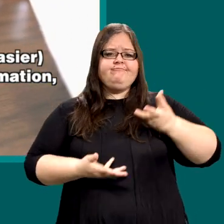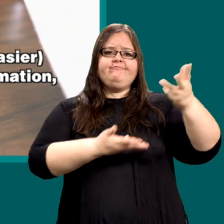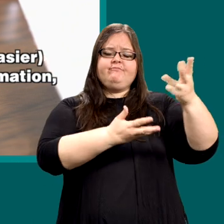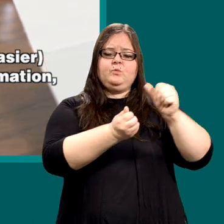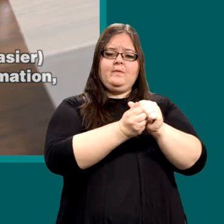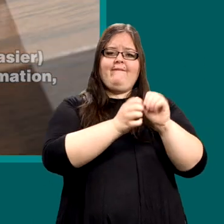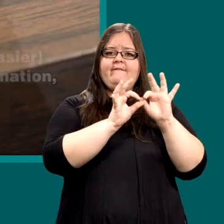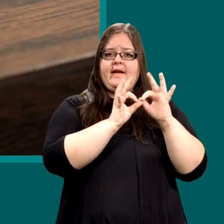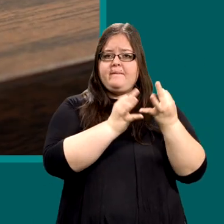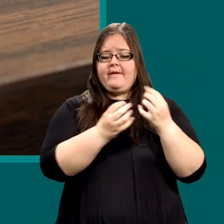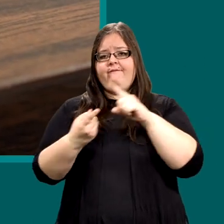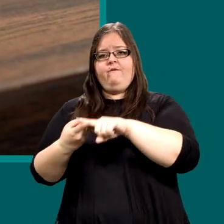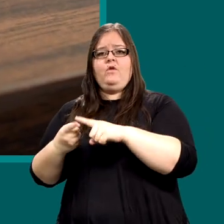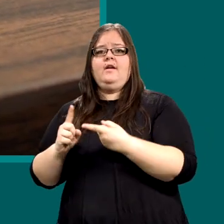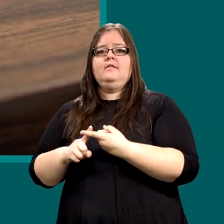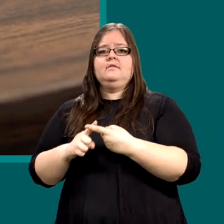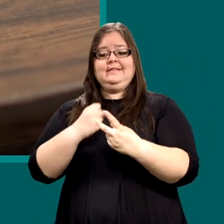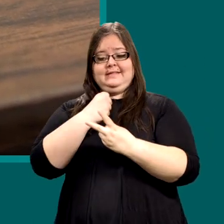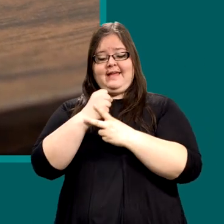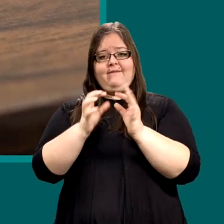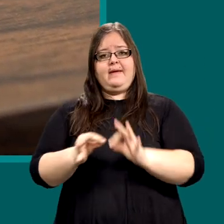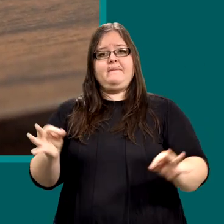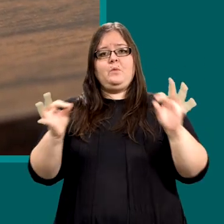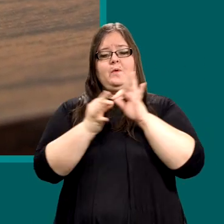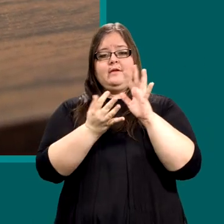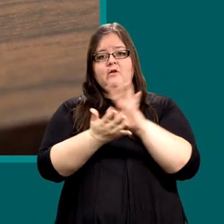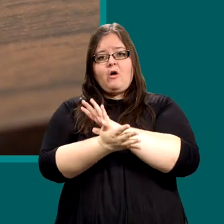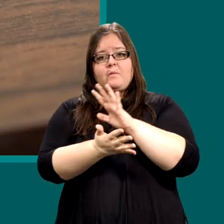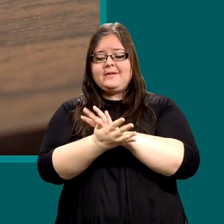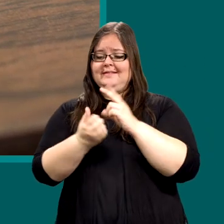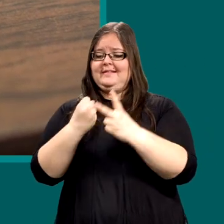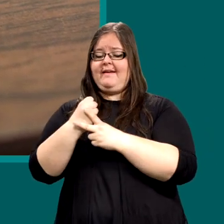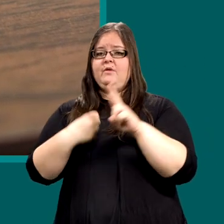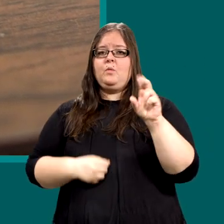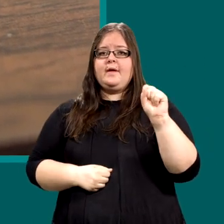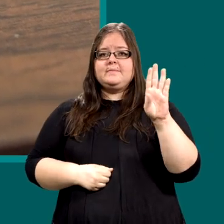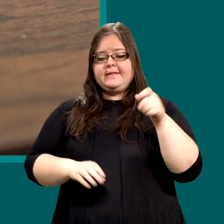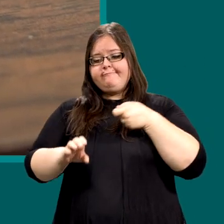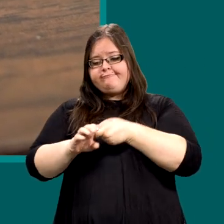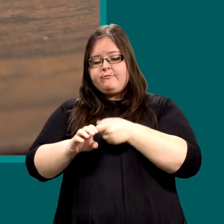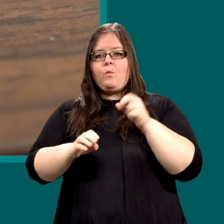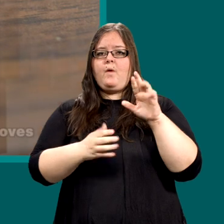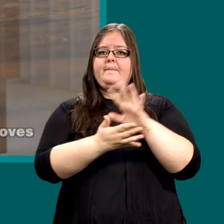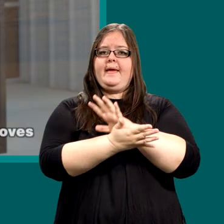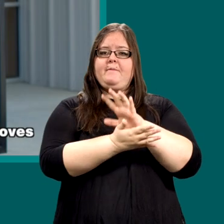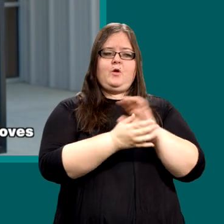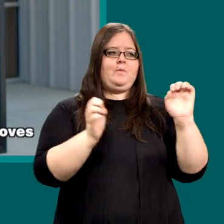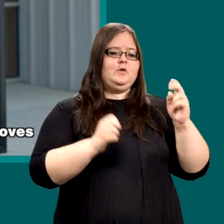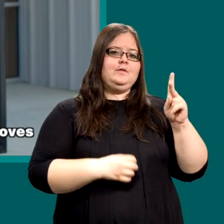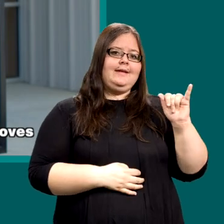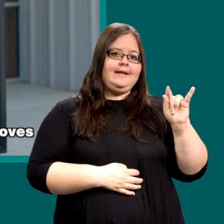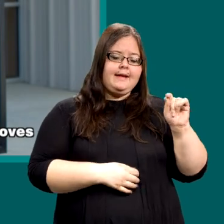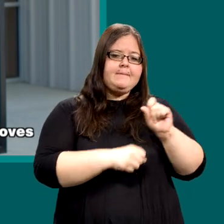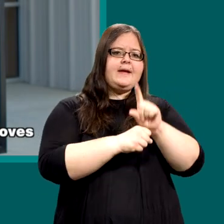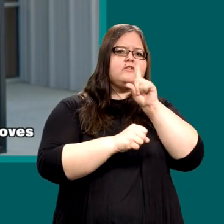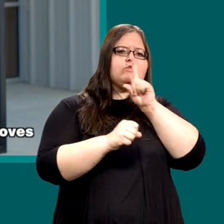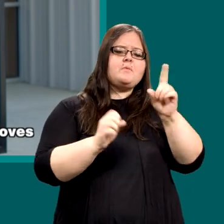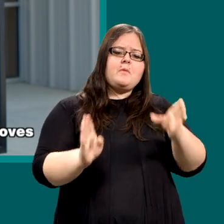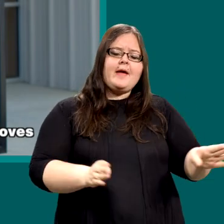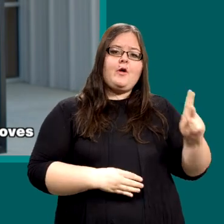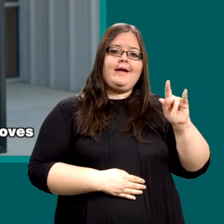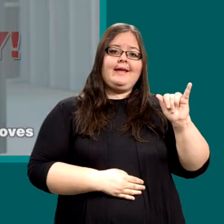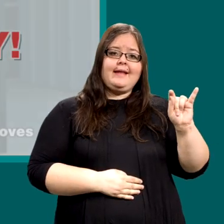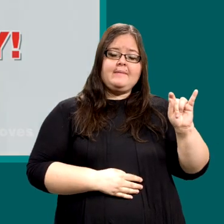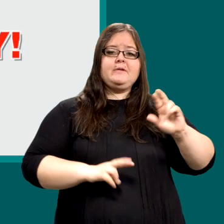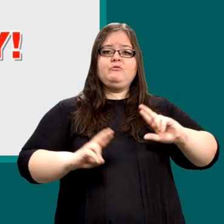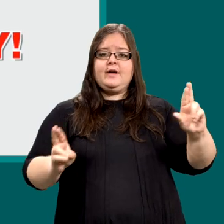family and friends. Save important documents on a flash drive or keep extra copies in your emergency kit. Get a kit, make a plan, be